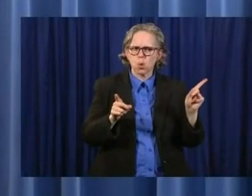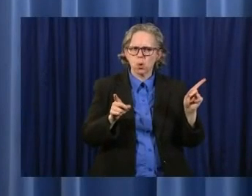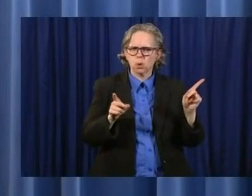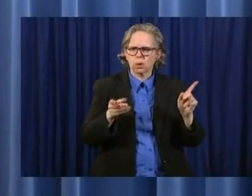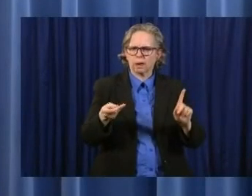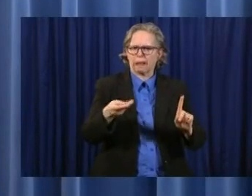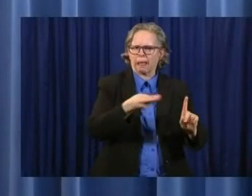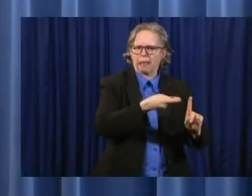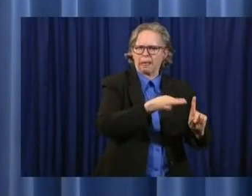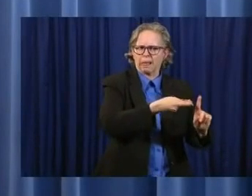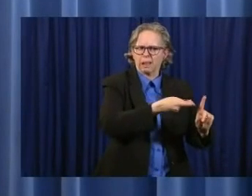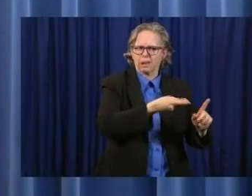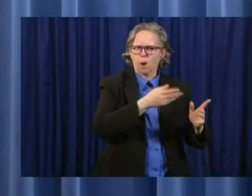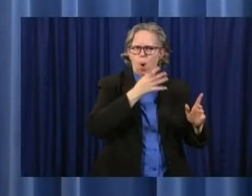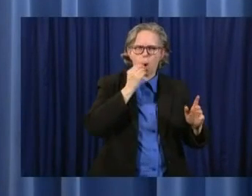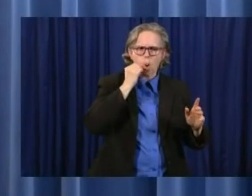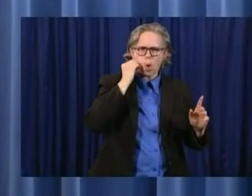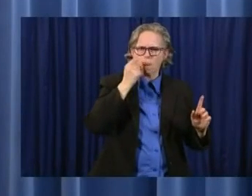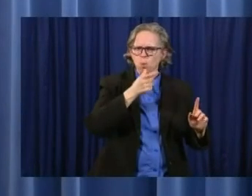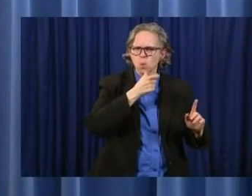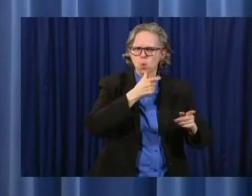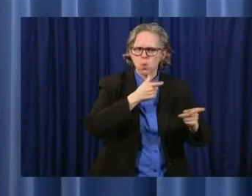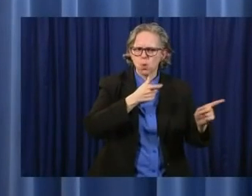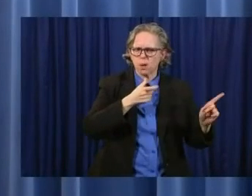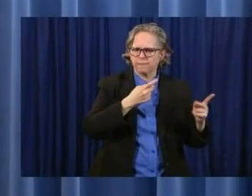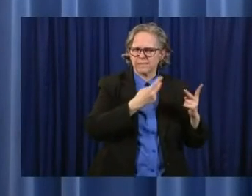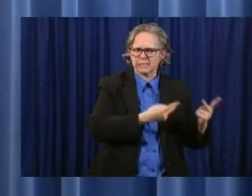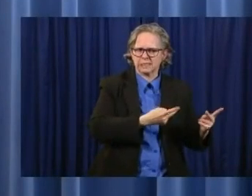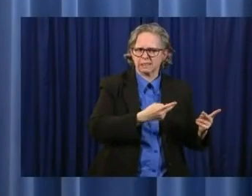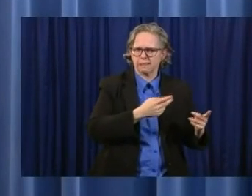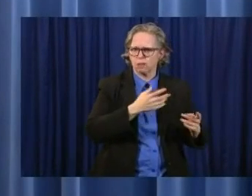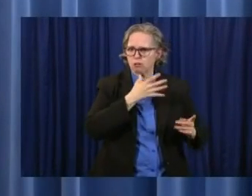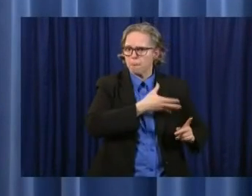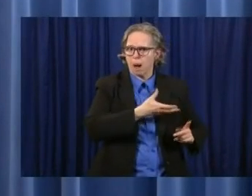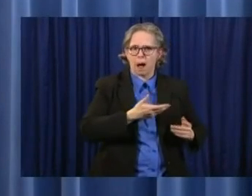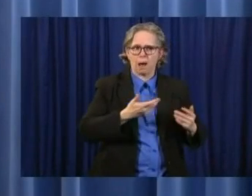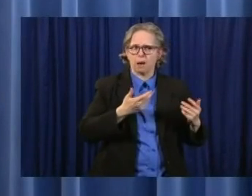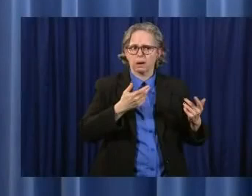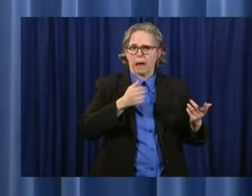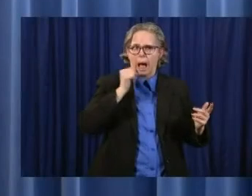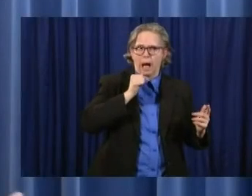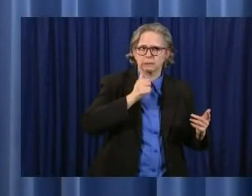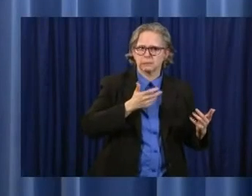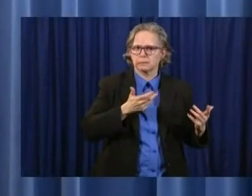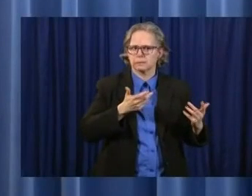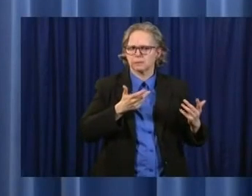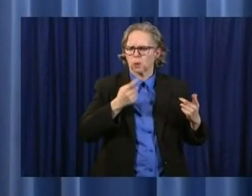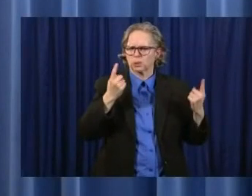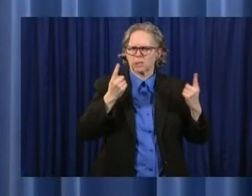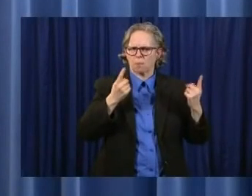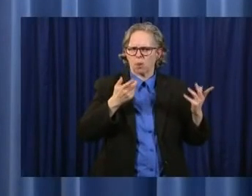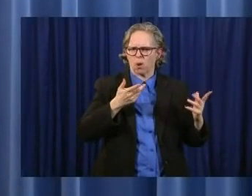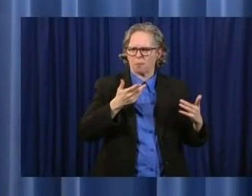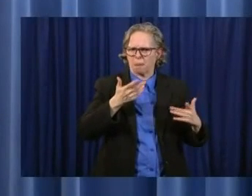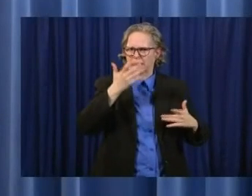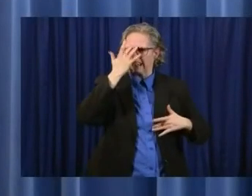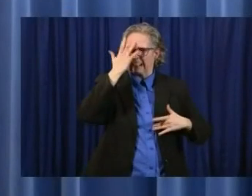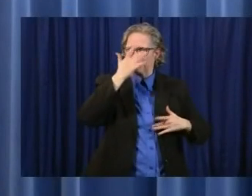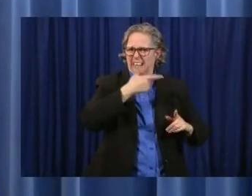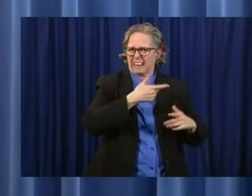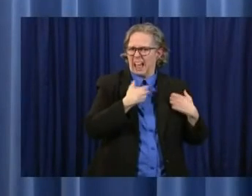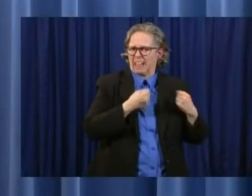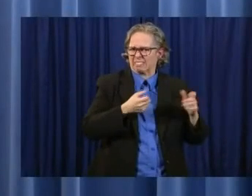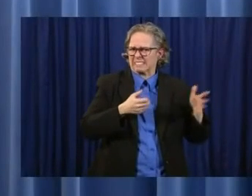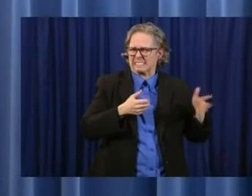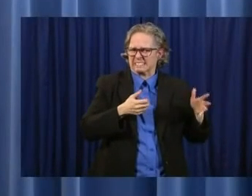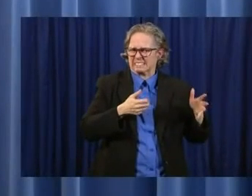back home, who they're going to see over the weekend. they going to see their grandma? Are they going to see an aunt? Are going to see somebody who maybe has some other medical conditions? And so, so